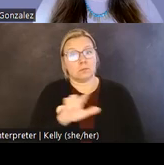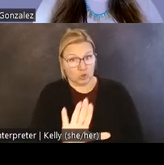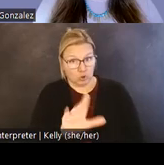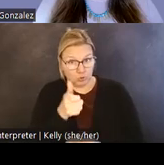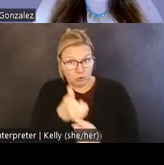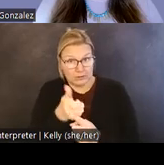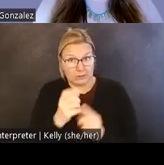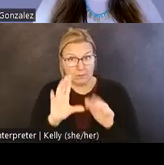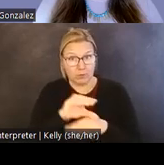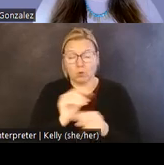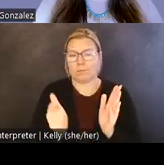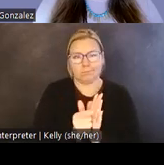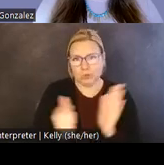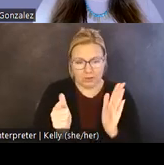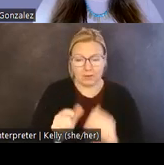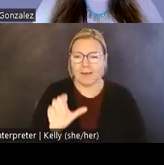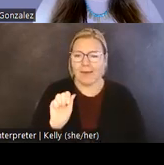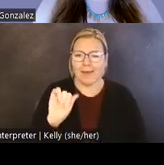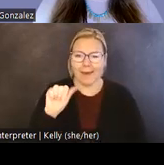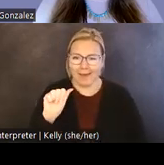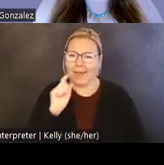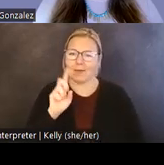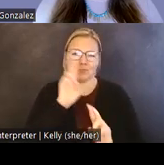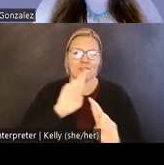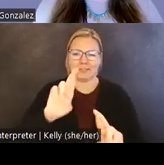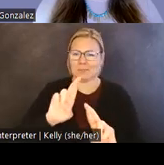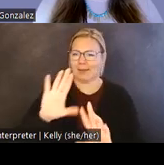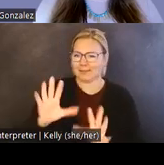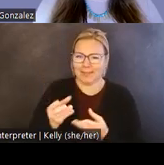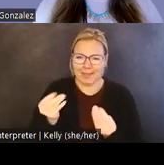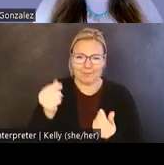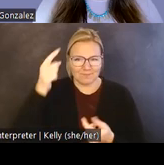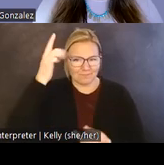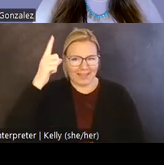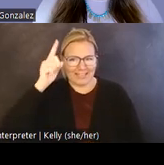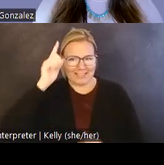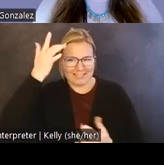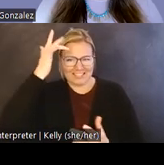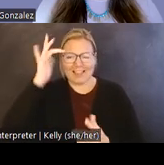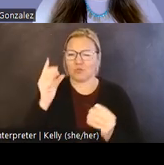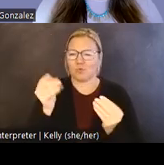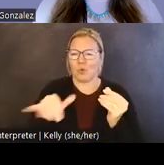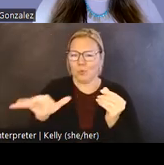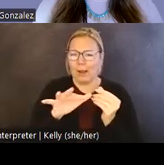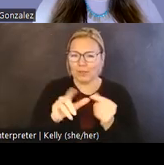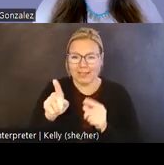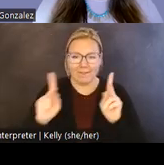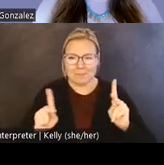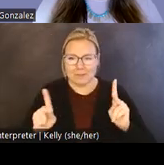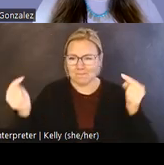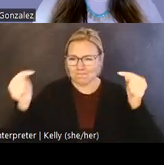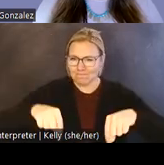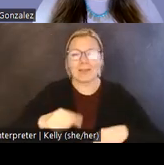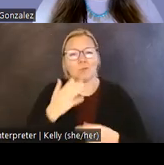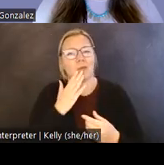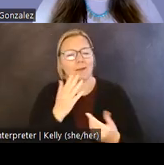prohibited. The AIA respects the intellectual property of its presenters and asks that viewers do the same. Thank you very much for your